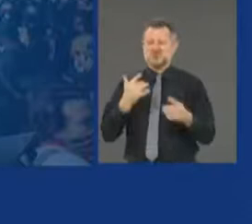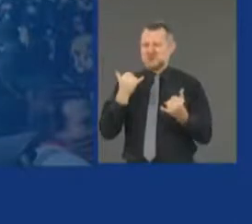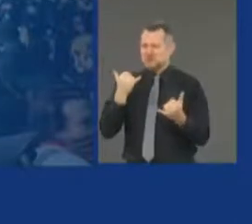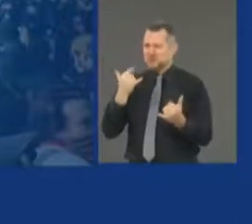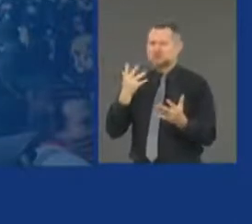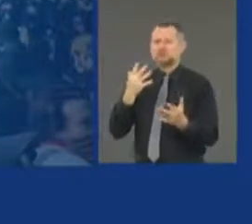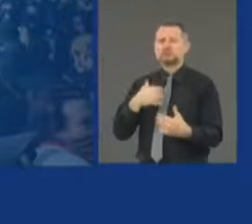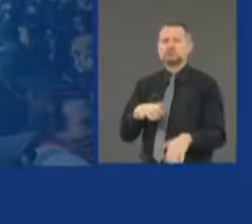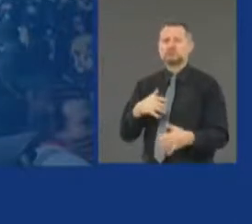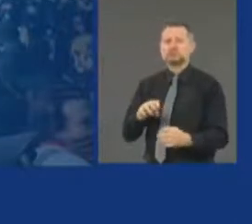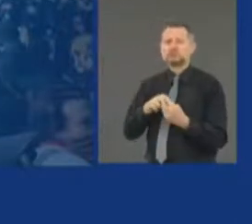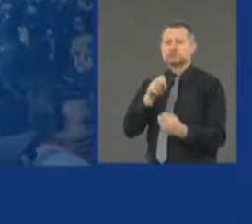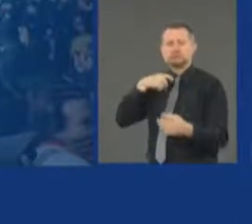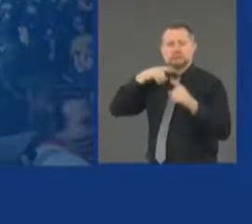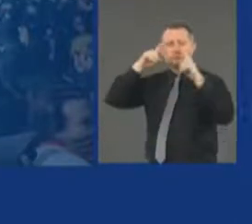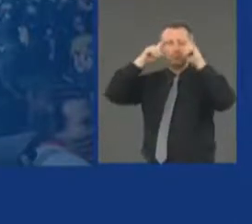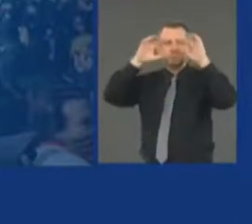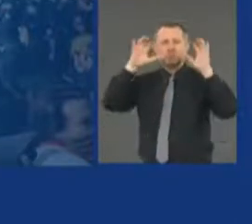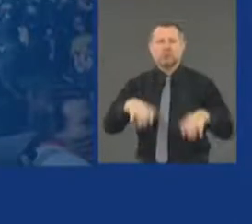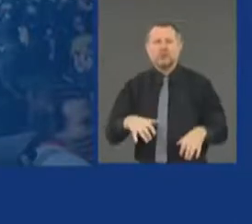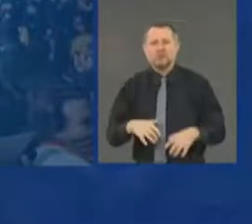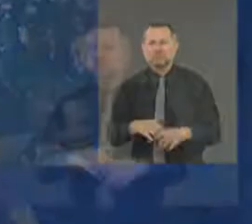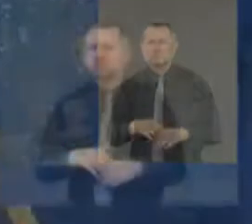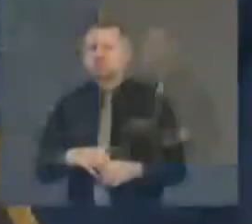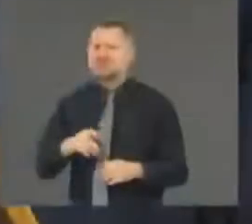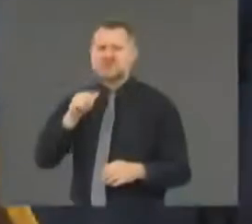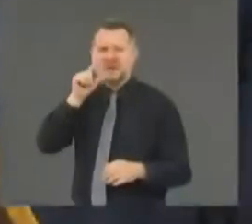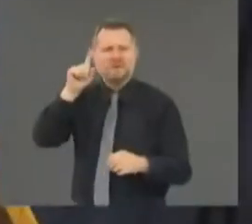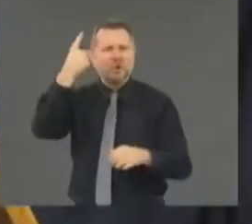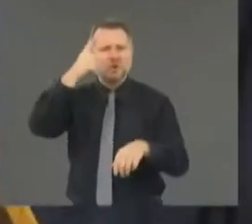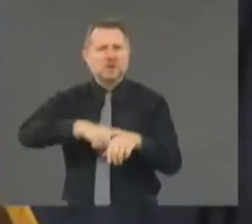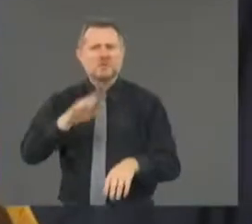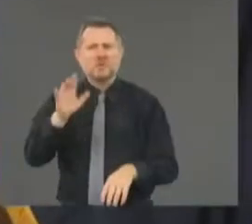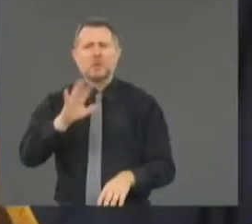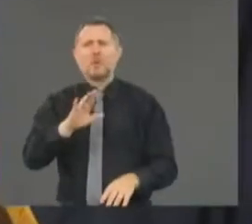the first time. You can't say, well, this is an isolated incident.